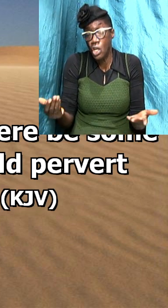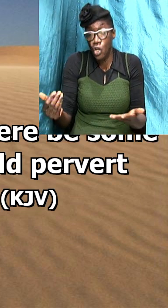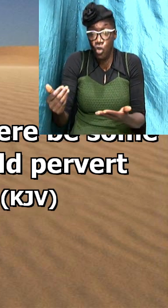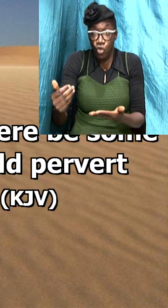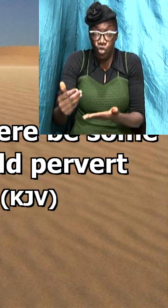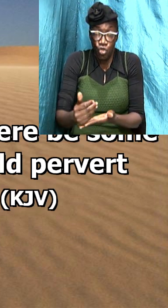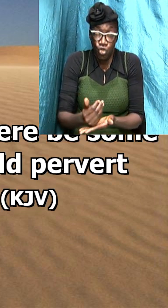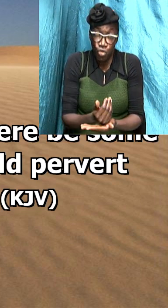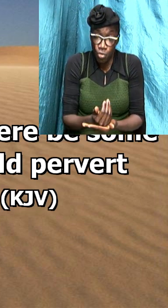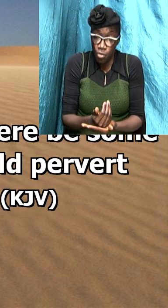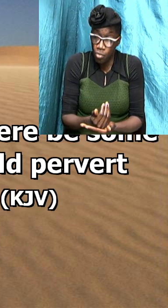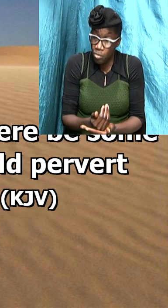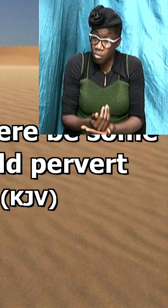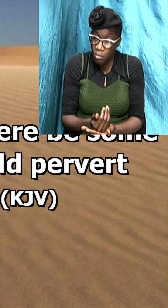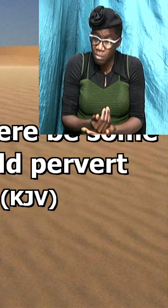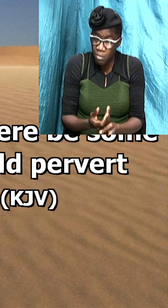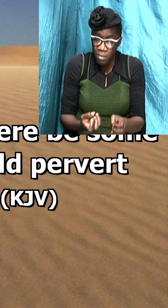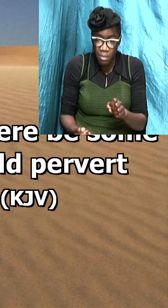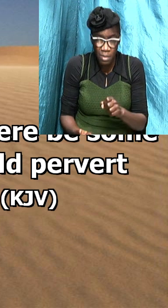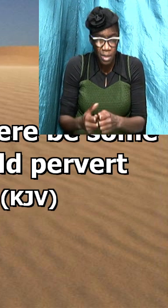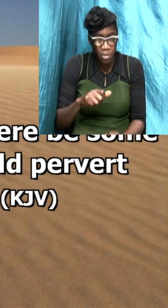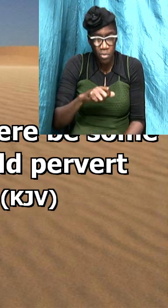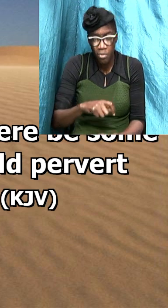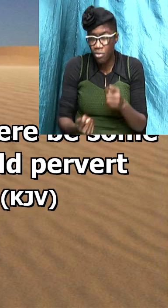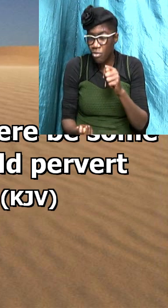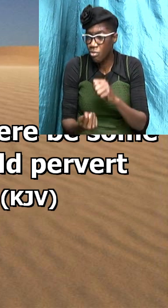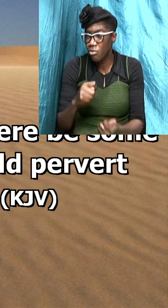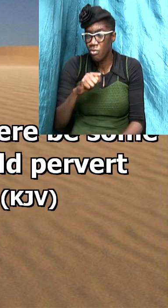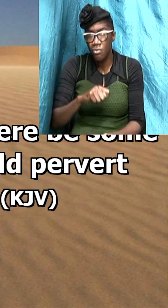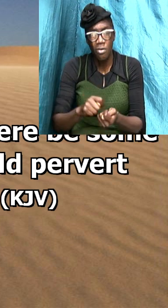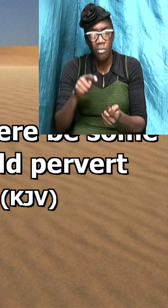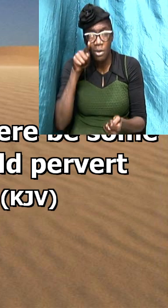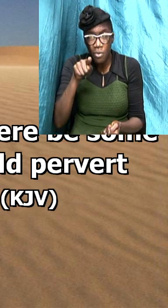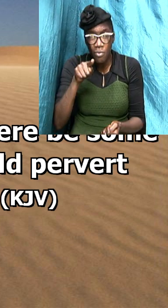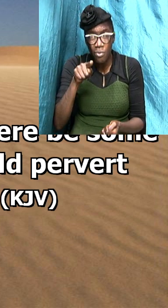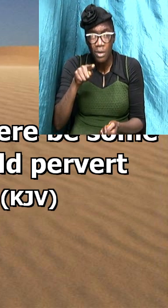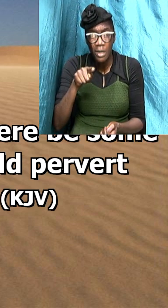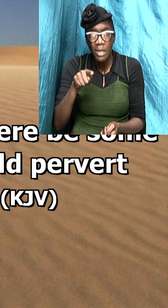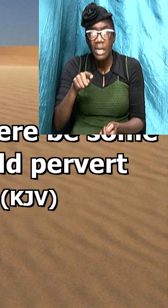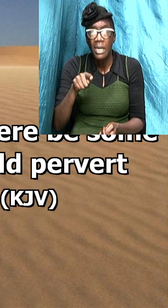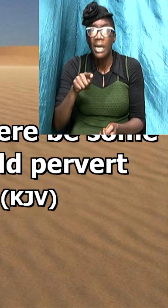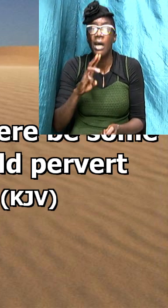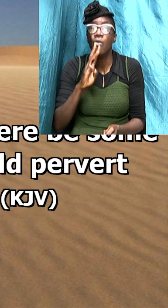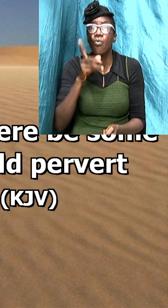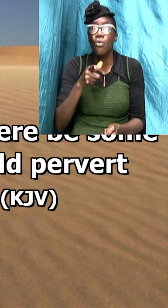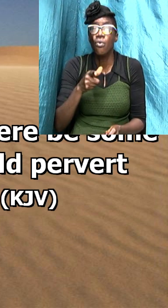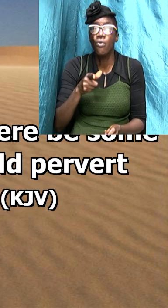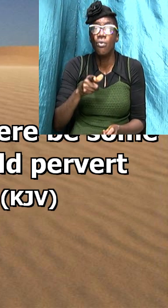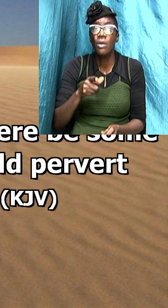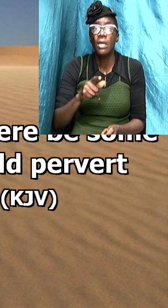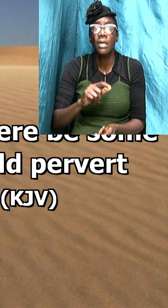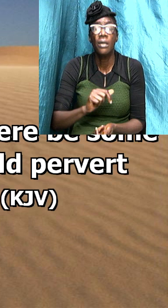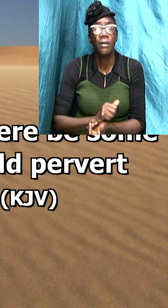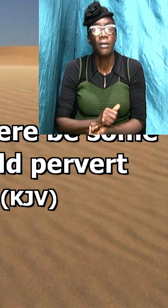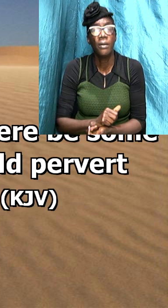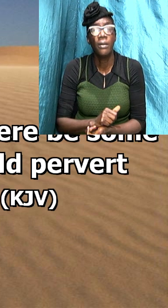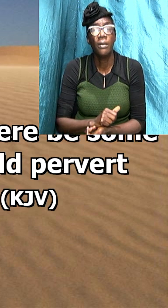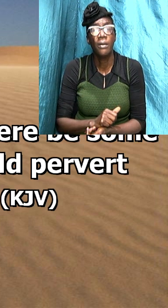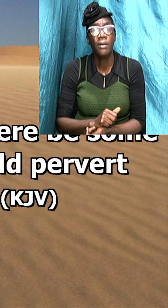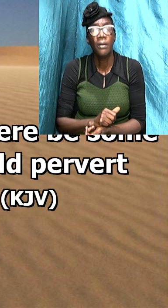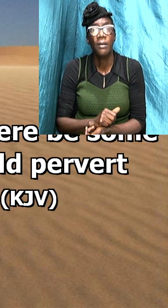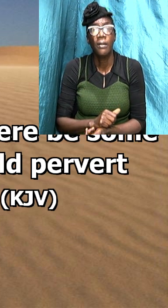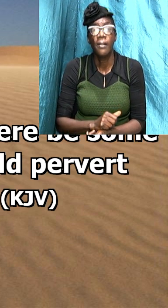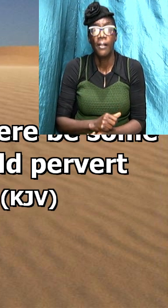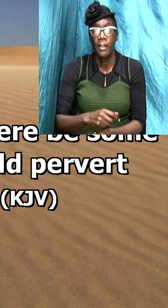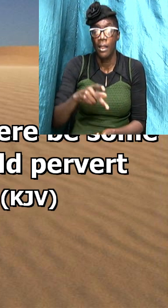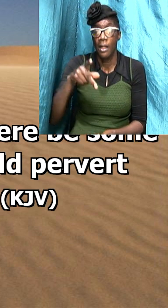and would pervert that word pervert there comes from the Greek metas